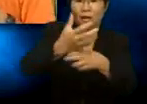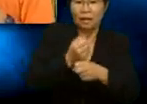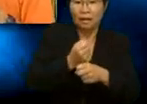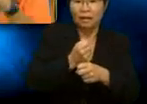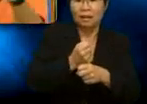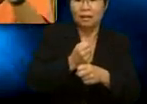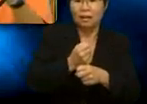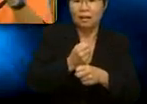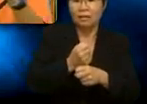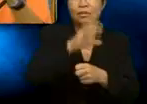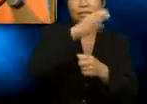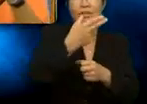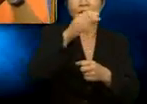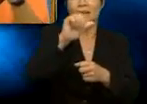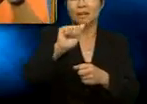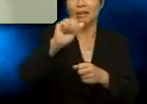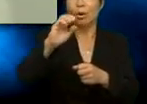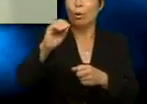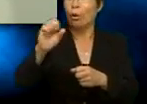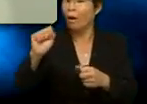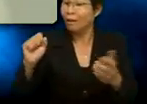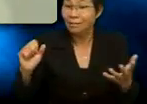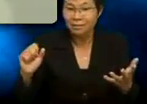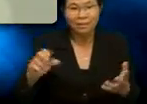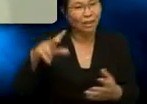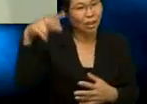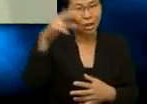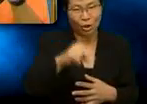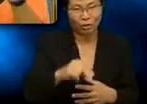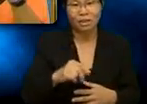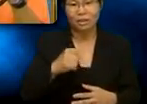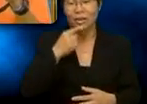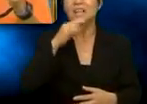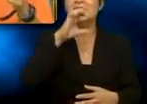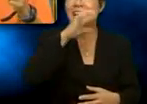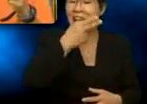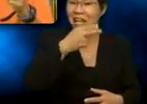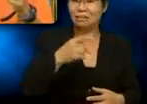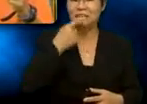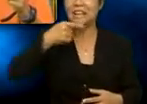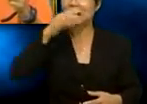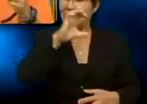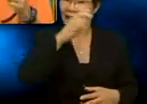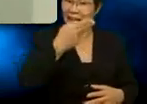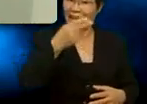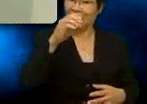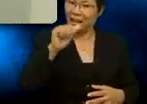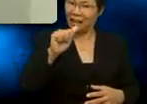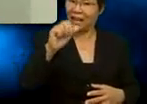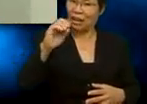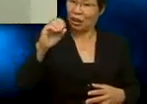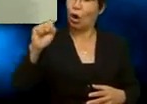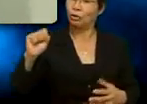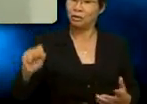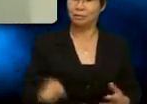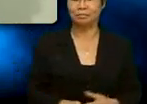Charles! Charles! No. It's pronounced Chaos. K... Chaos. Correct.